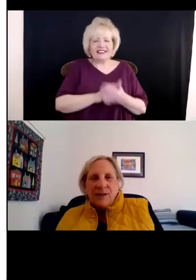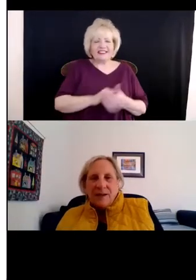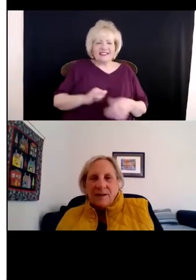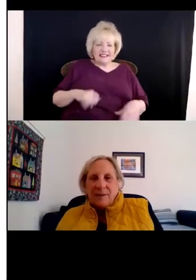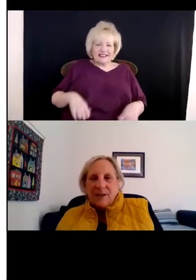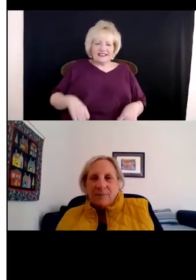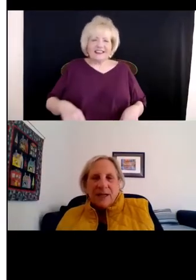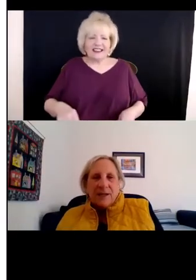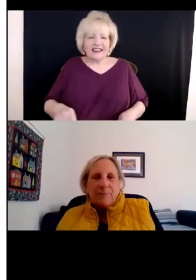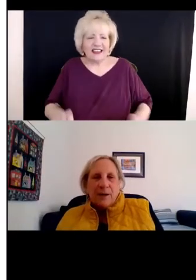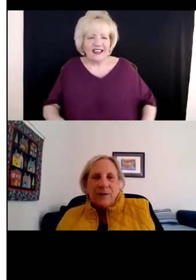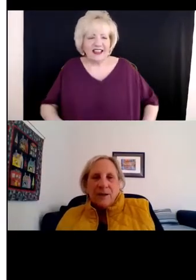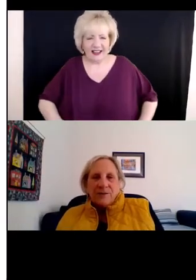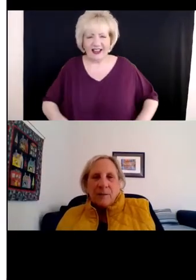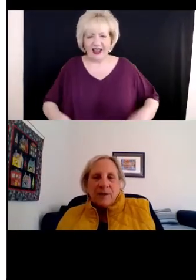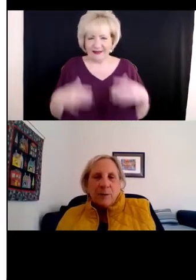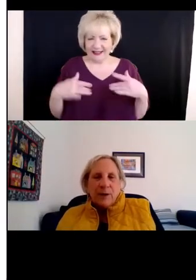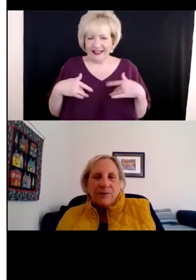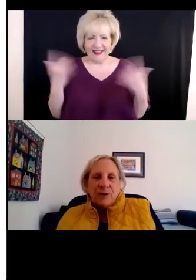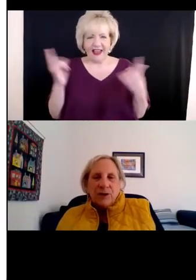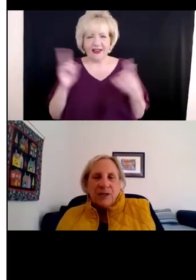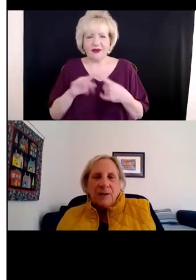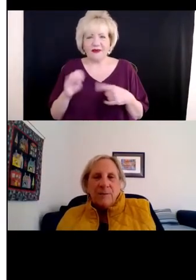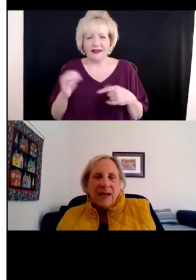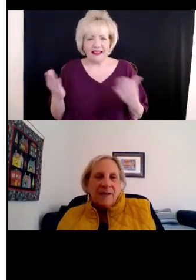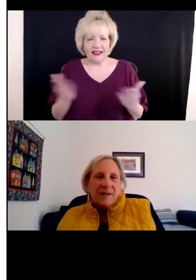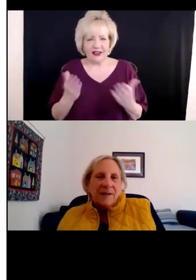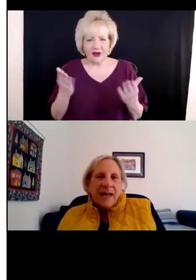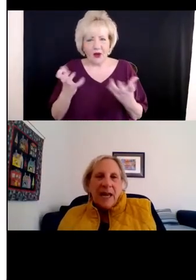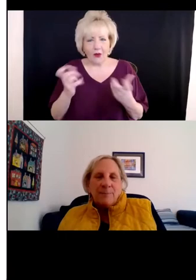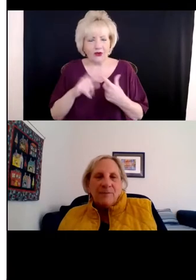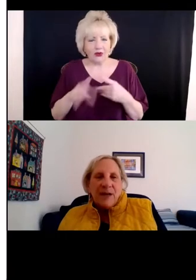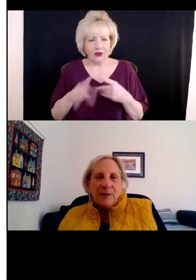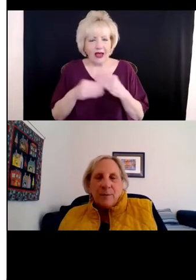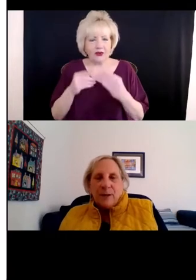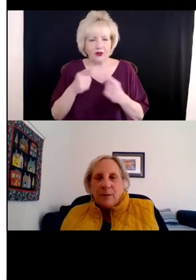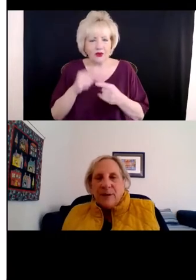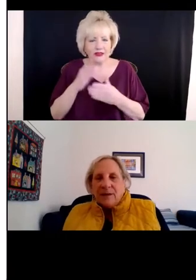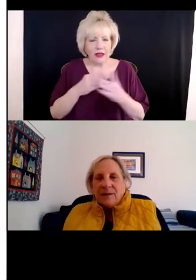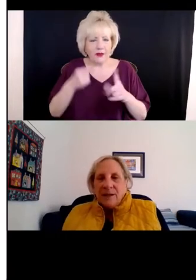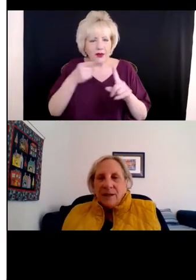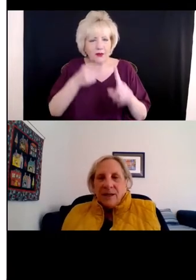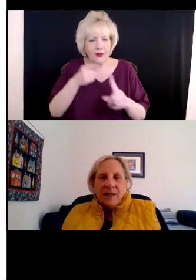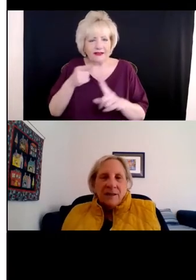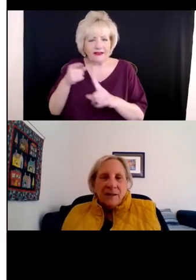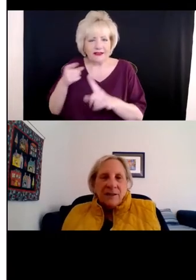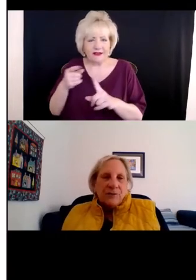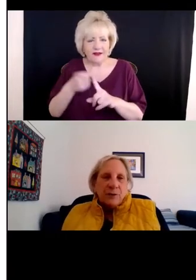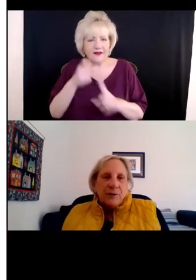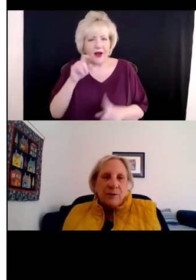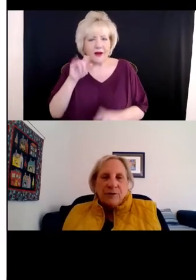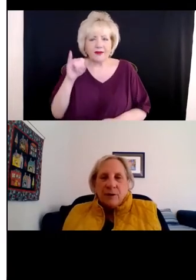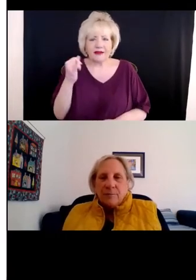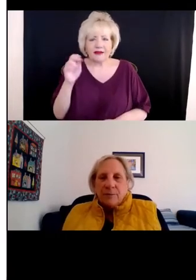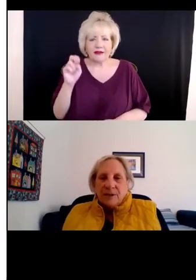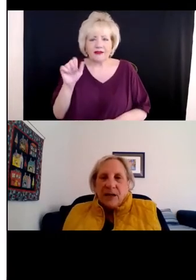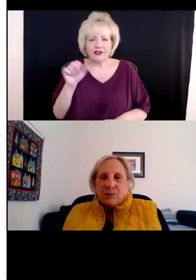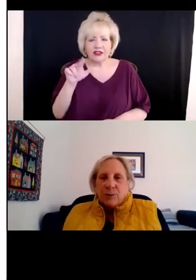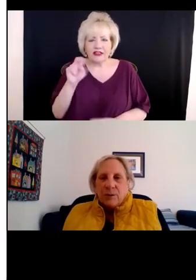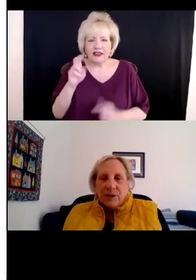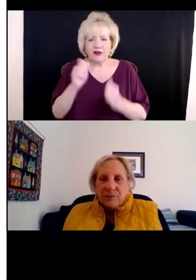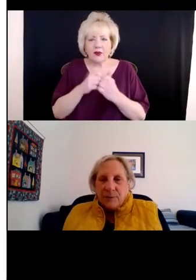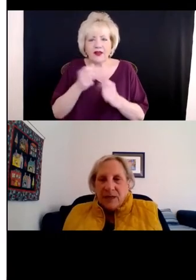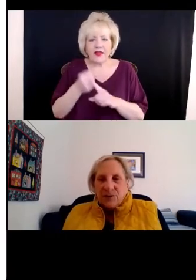to be here today. I'm going to pick up on some of the points that Janine made and amplify them a little bit and also give you some